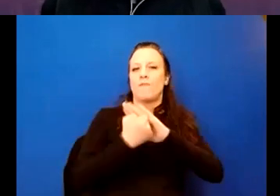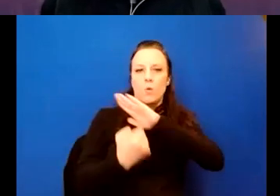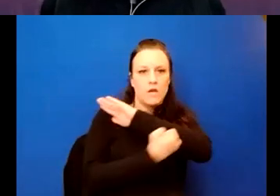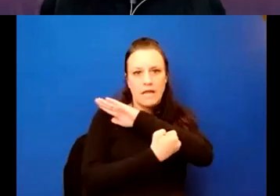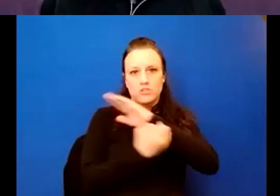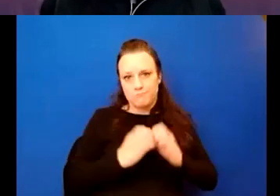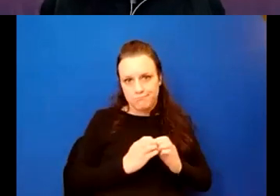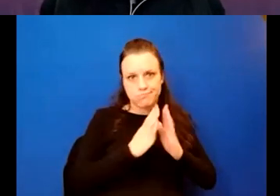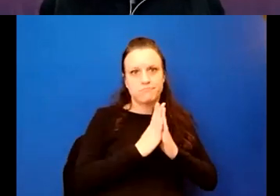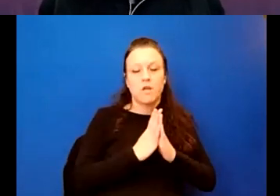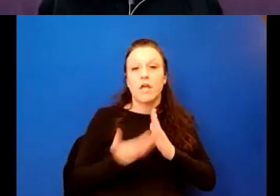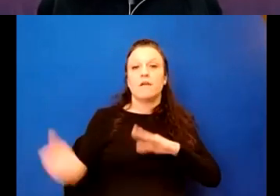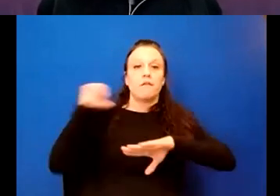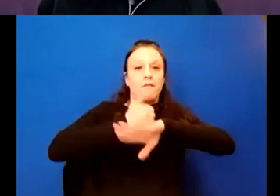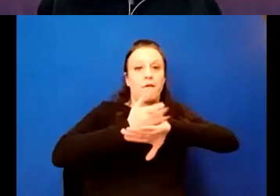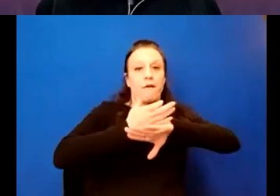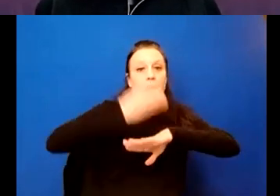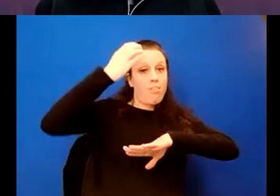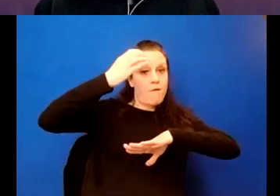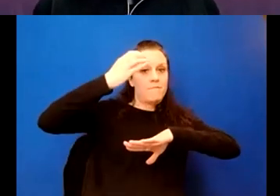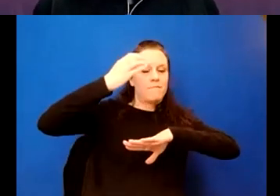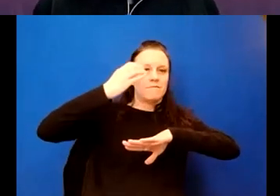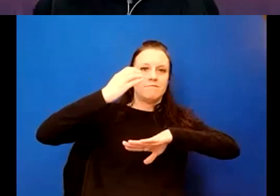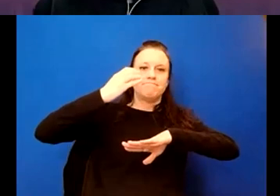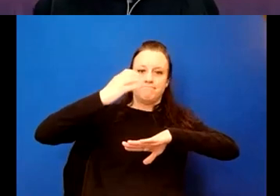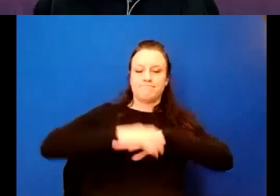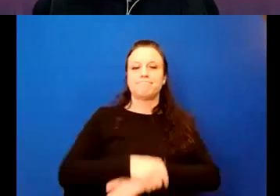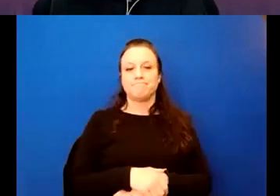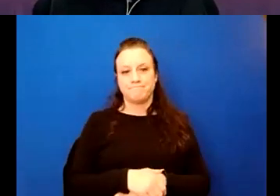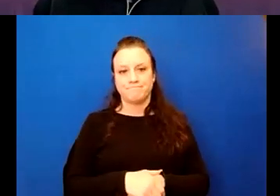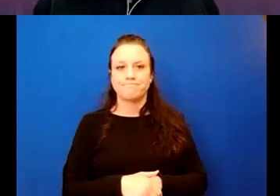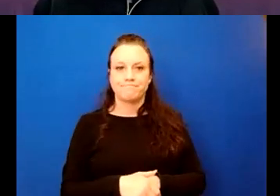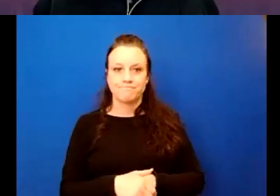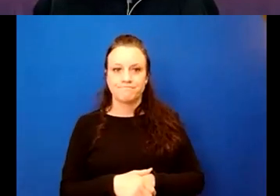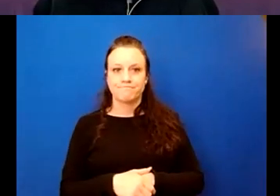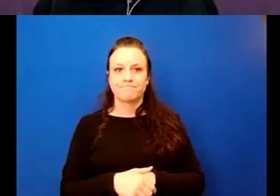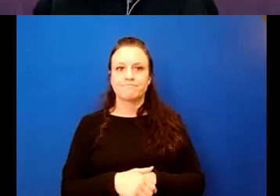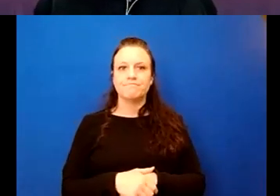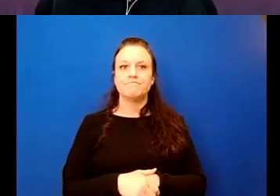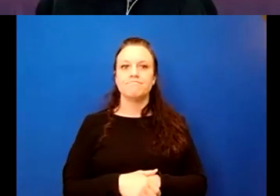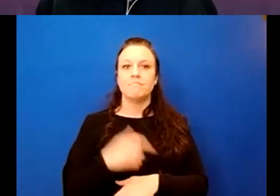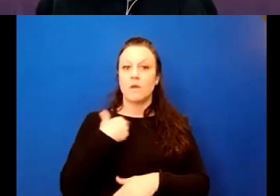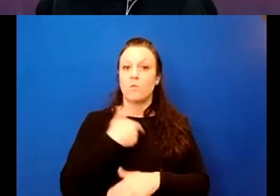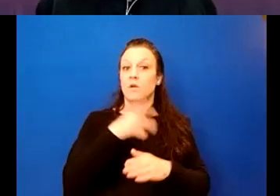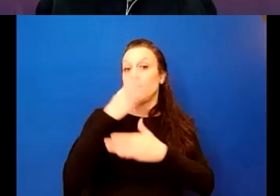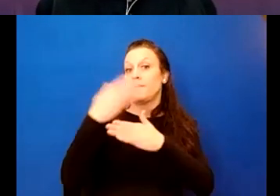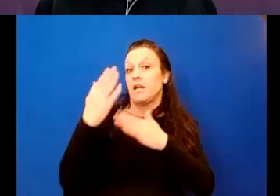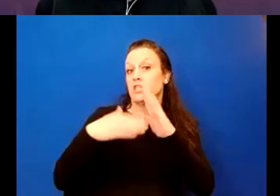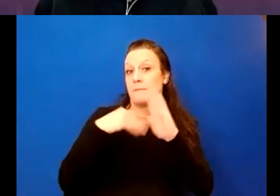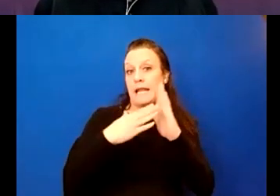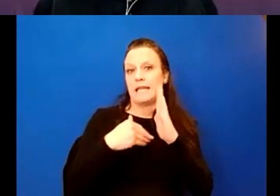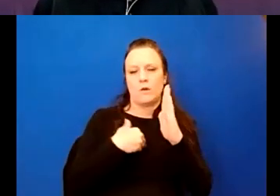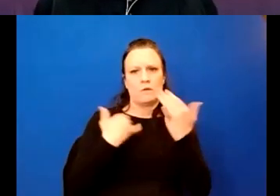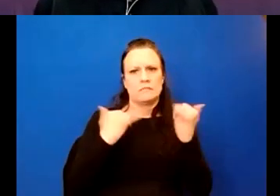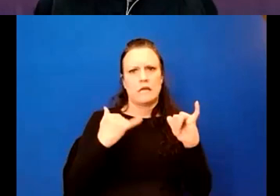new columns on top of that, and tie them into the existing structure. Um, and we'll, and we'll finish painting it. And I, we still have